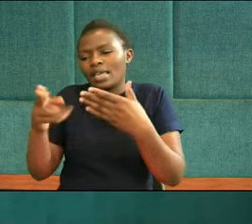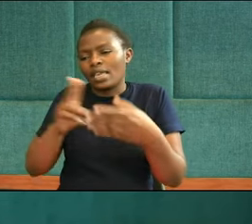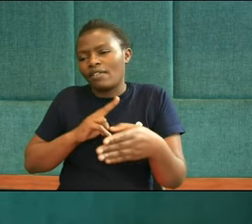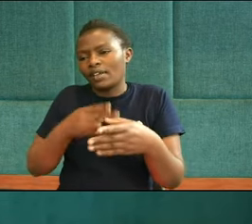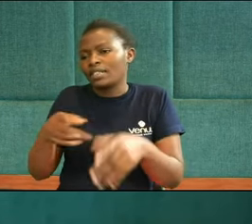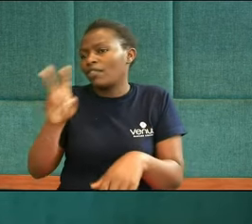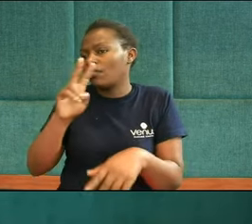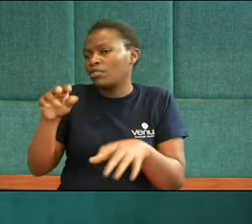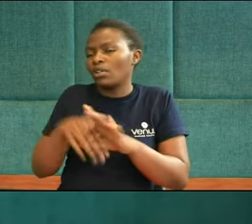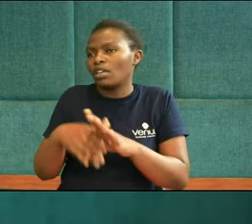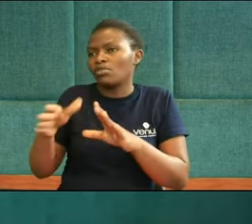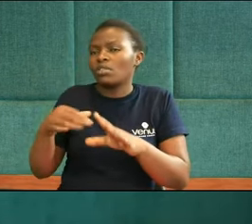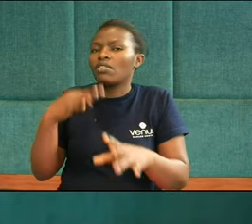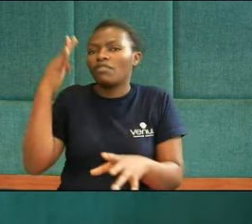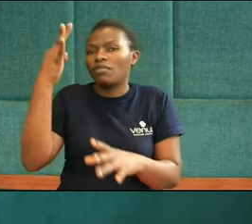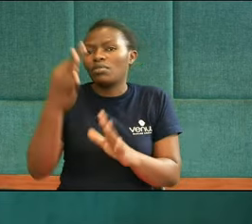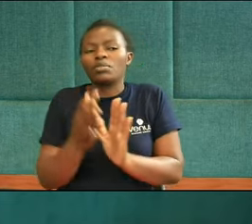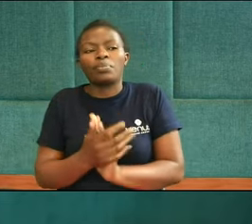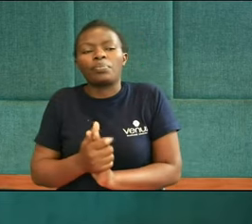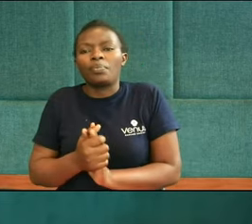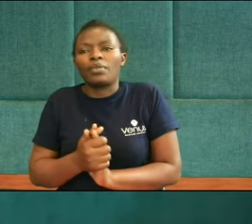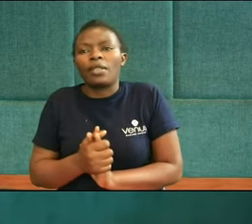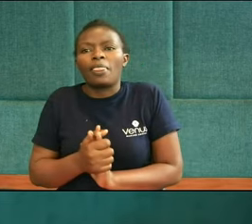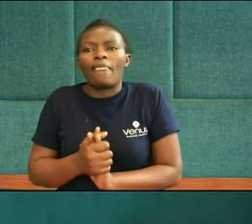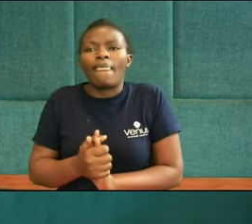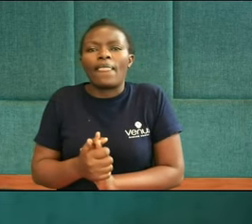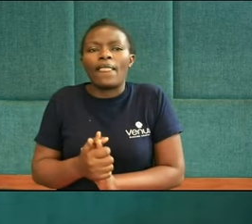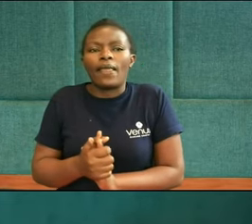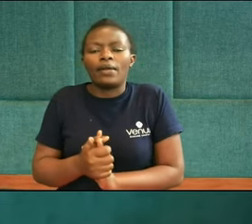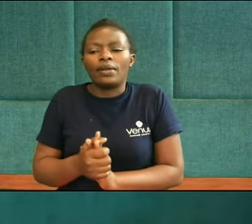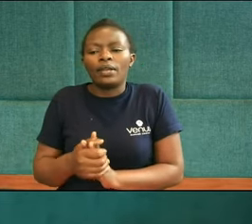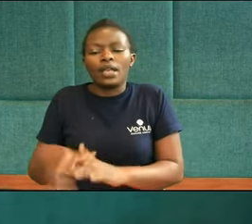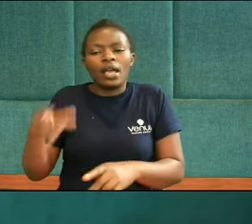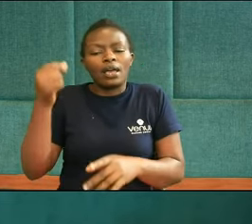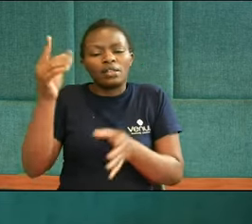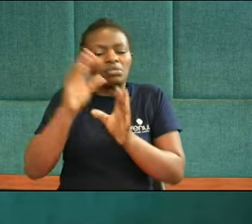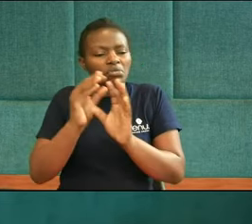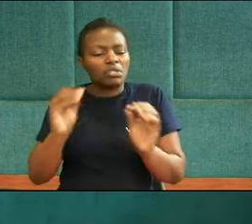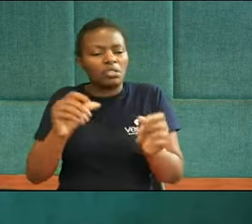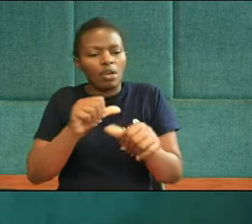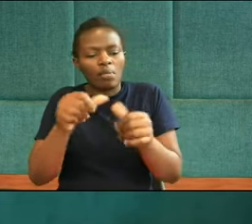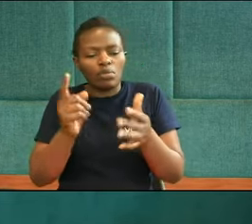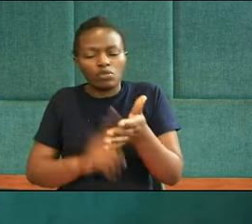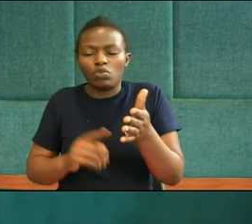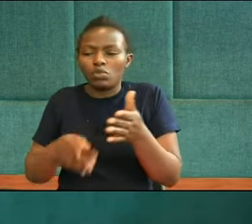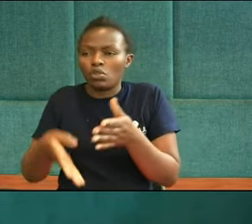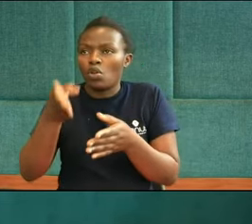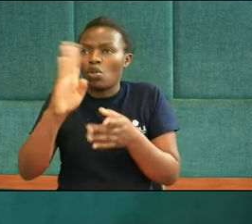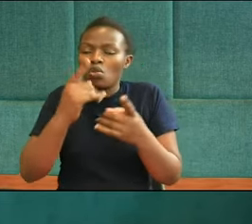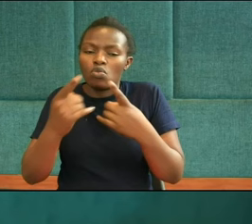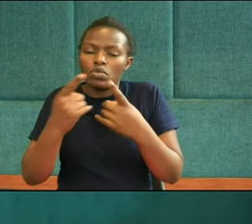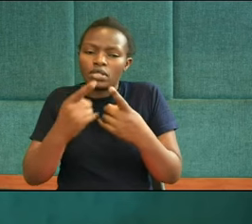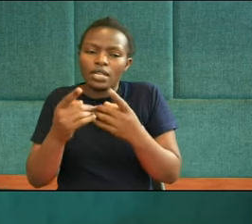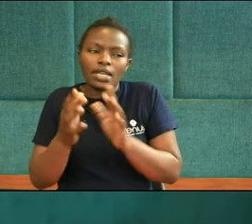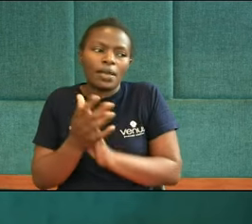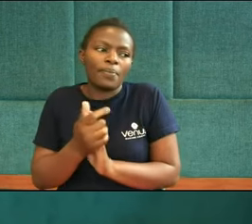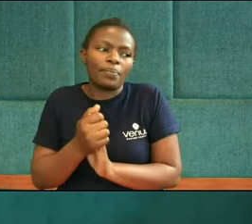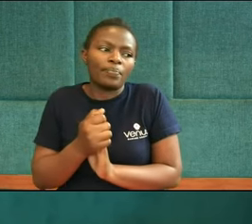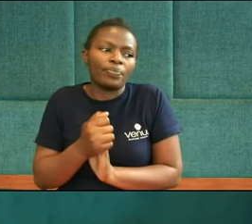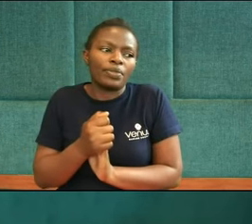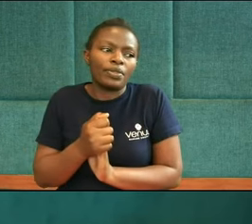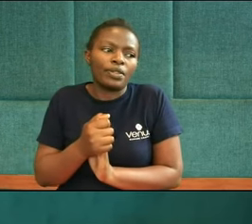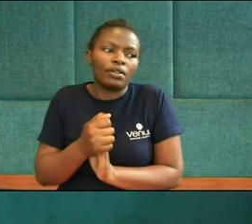a vision Into the future And even though He did not fully understand Where God was going With all of this He was